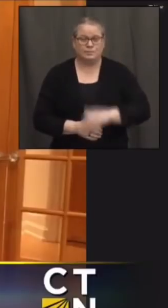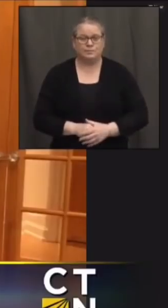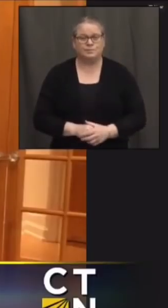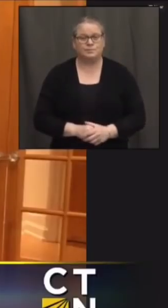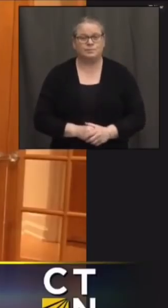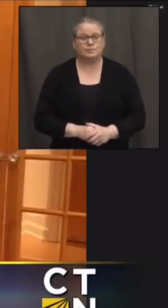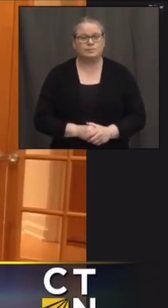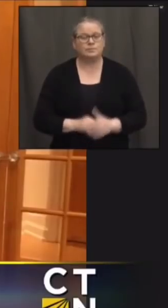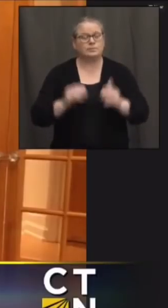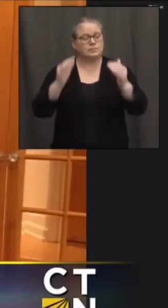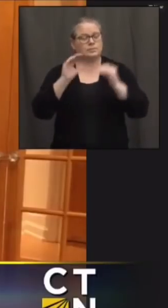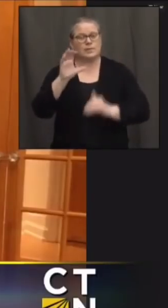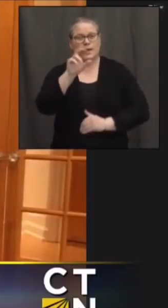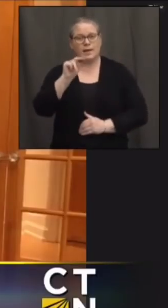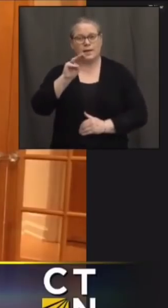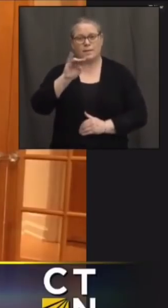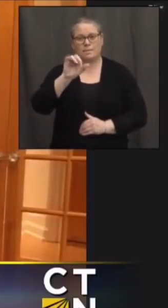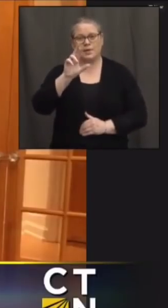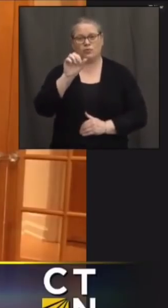the connecticut mirror